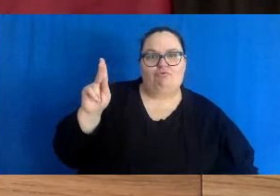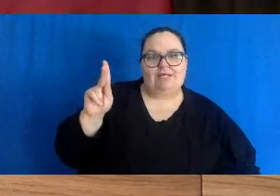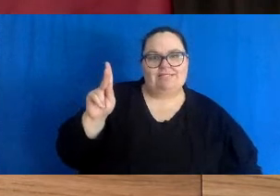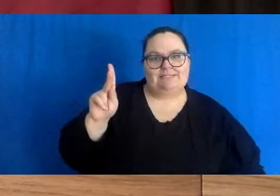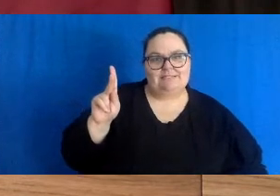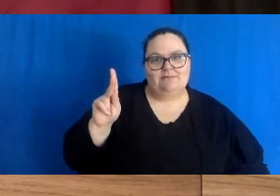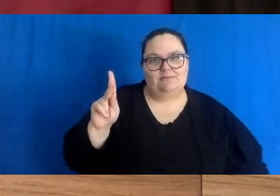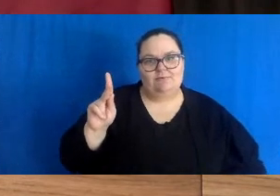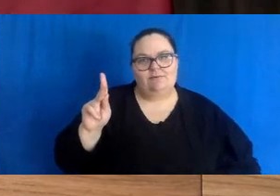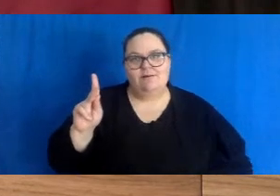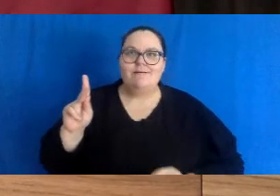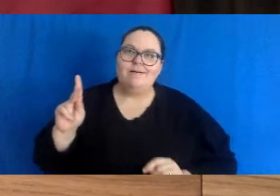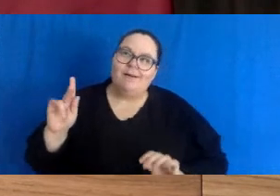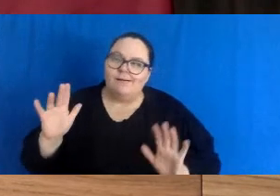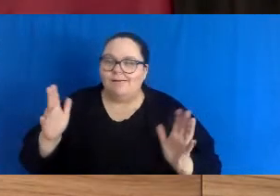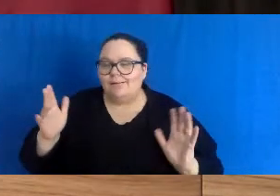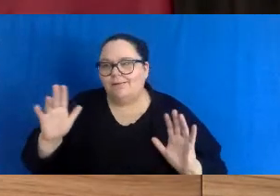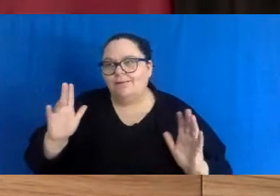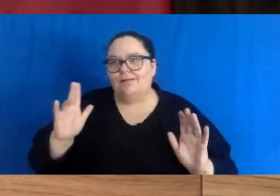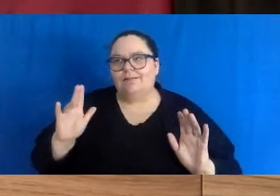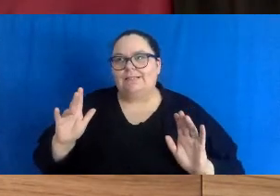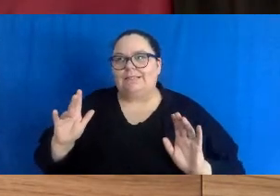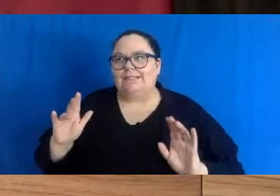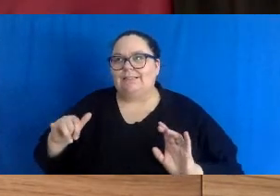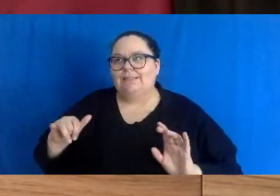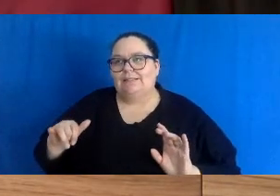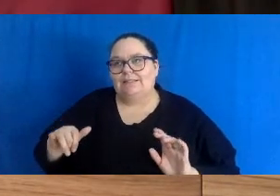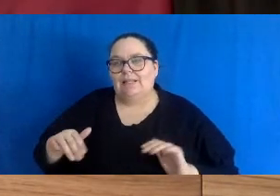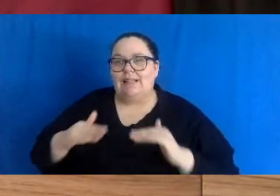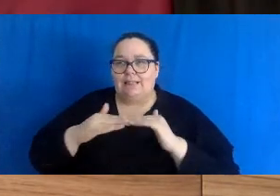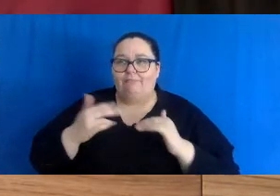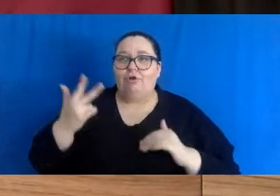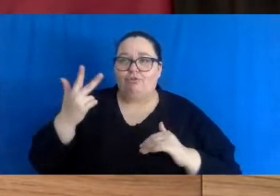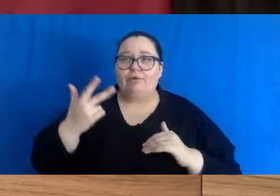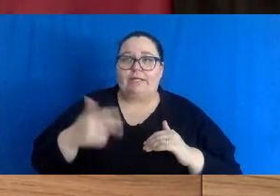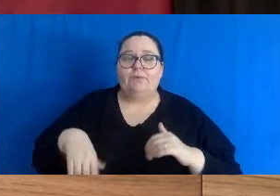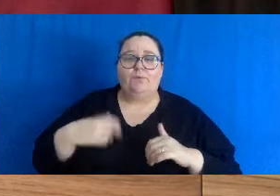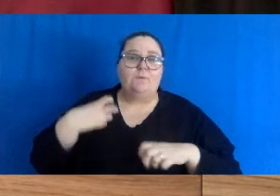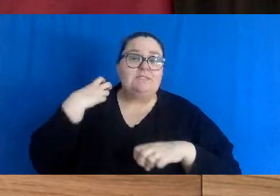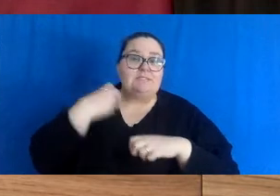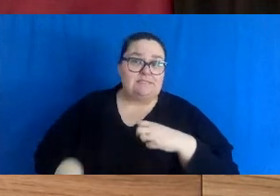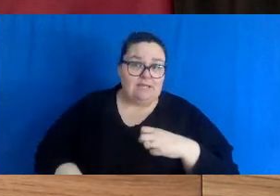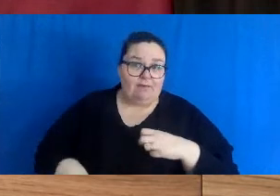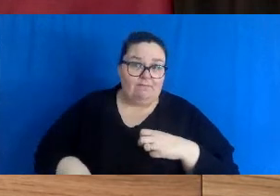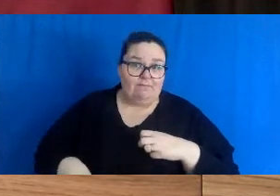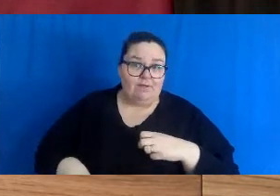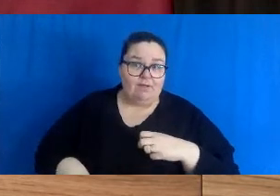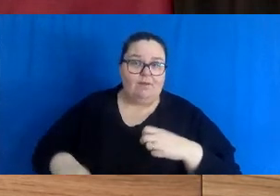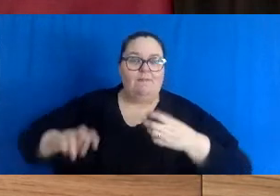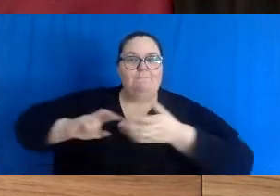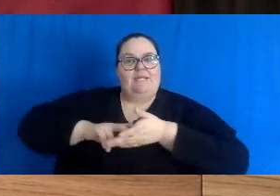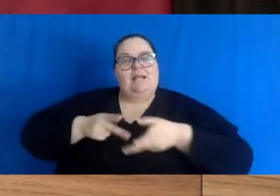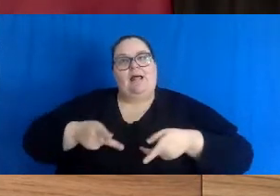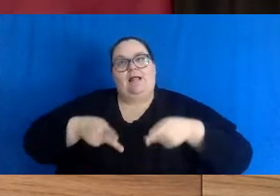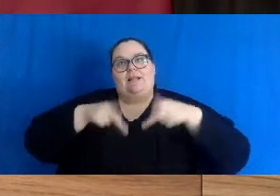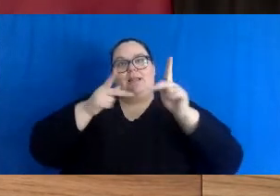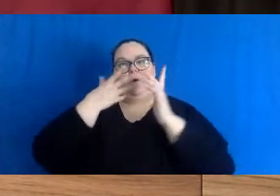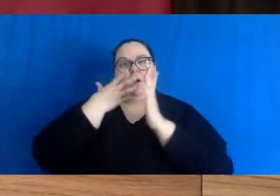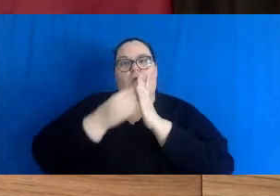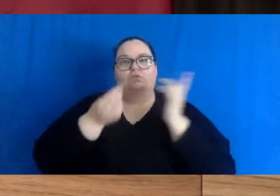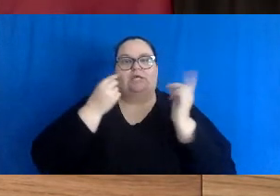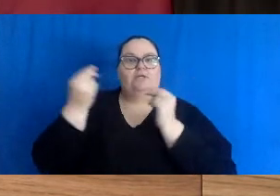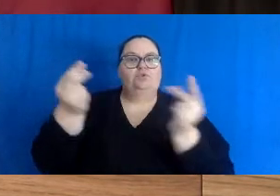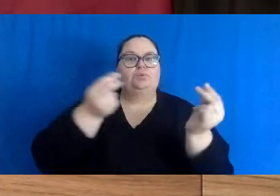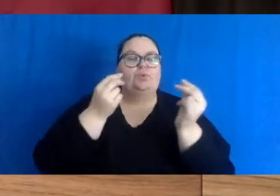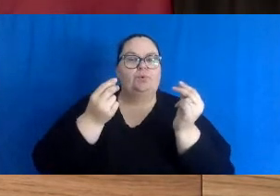the negative impacts and unintended consequences. So the fact that we're allowing these outdoor activities to happen,